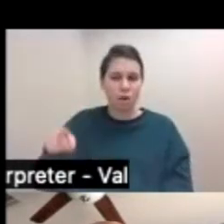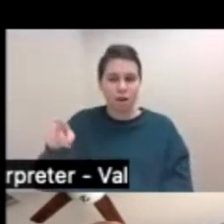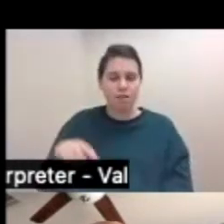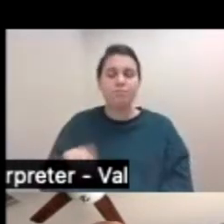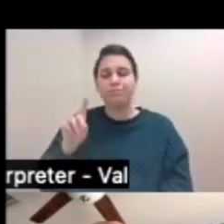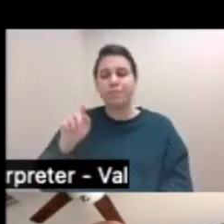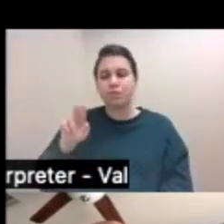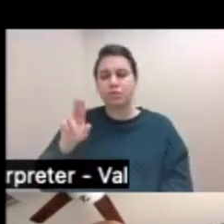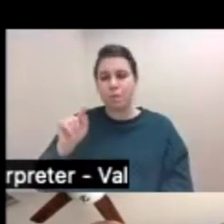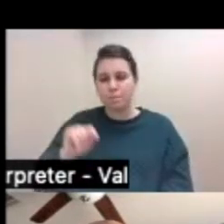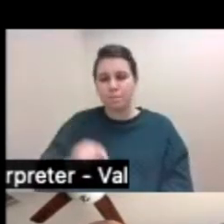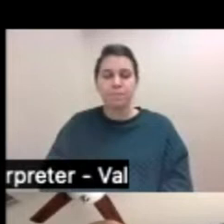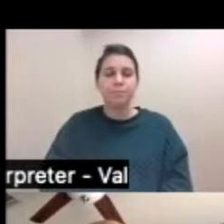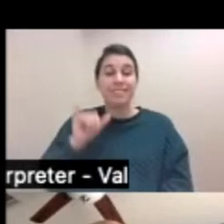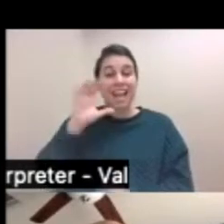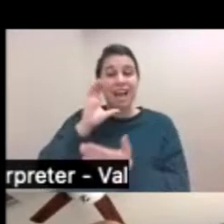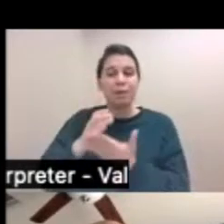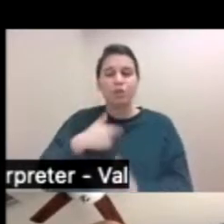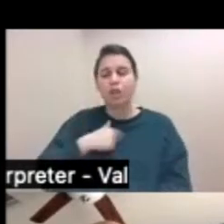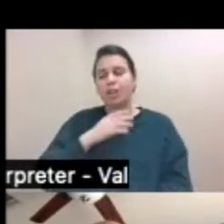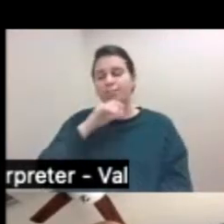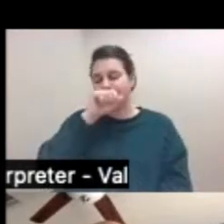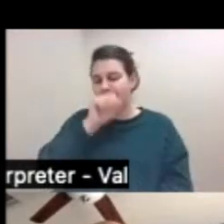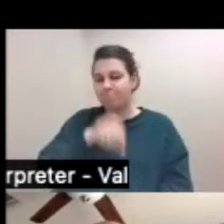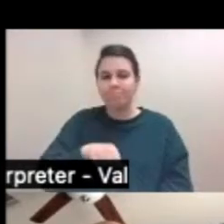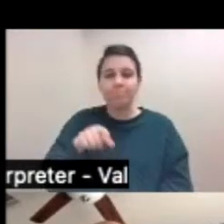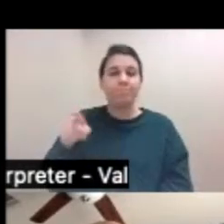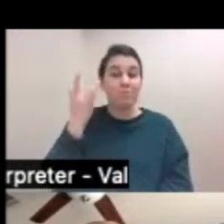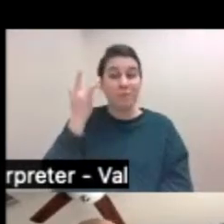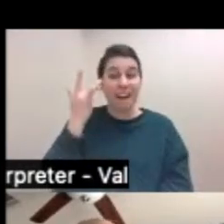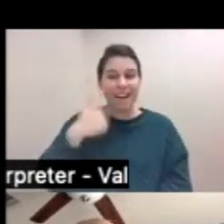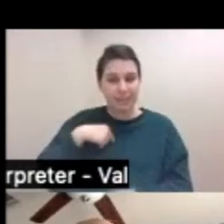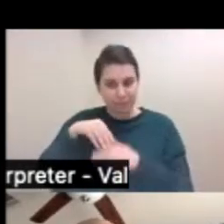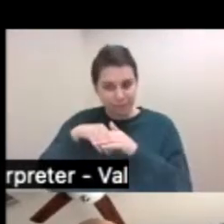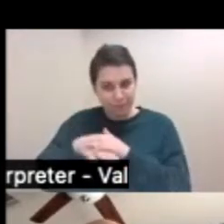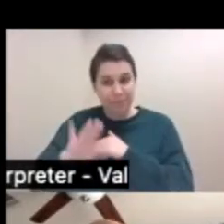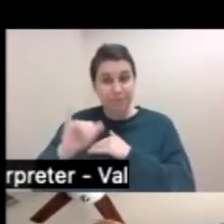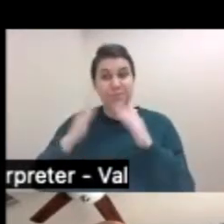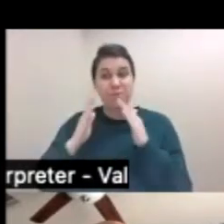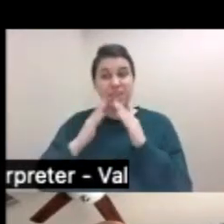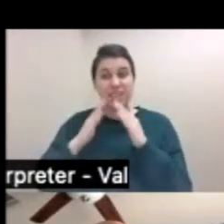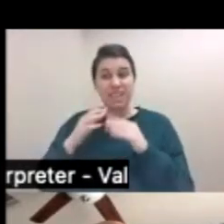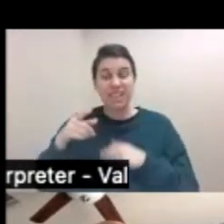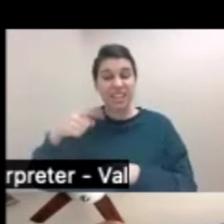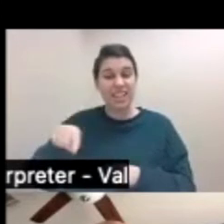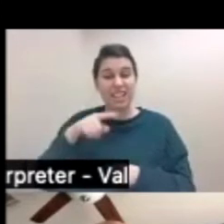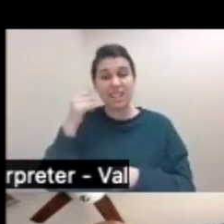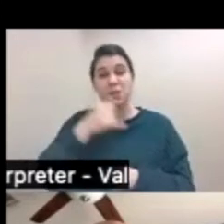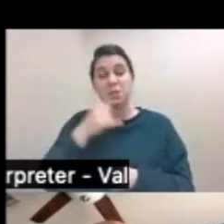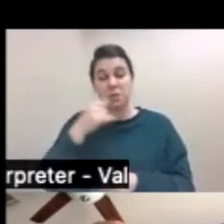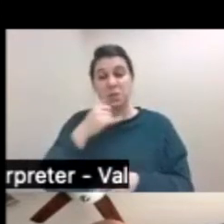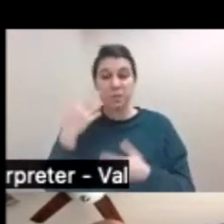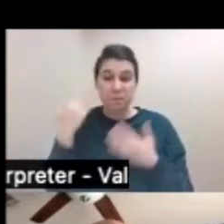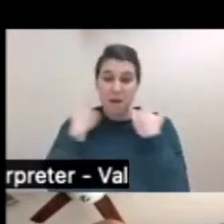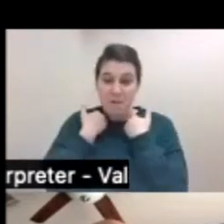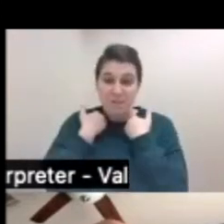when I entered this community, they were in bankruptcy. And you would see here in